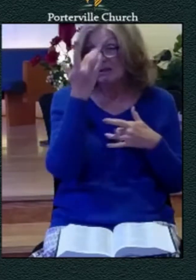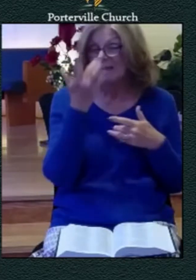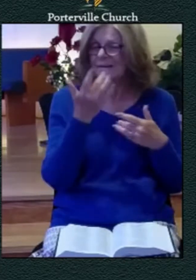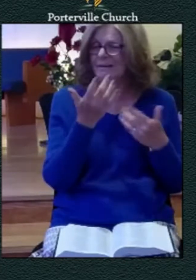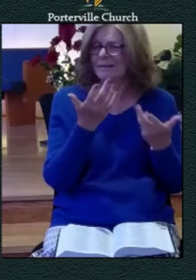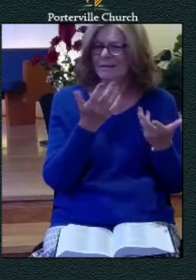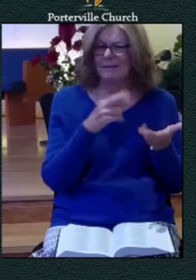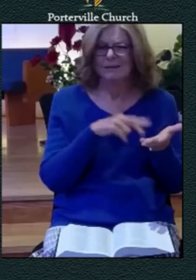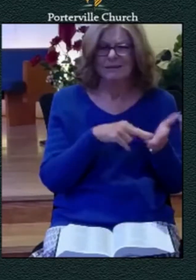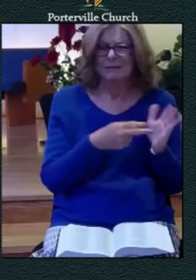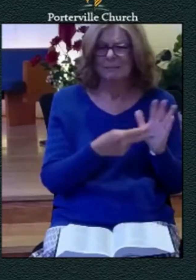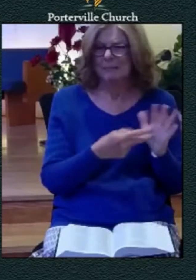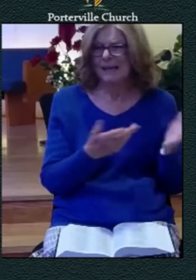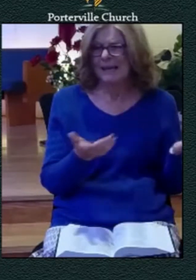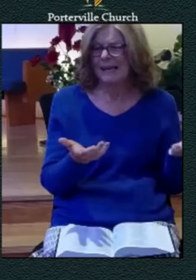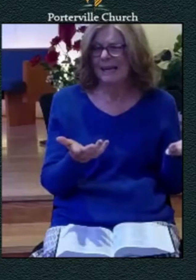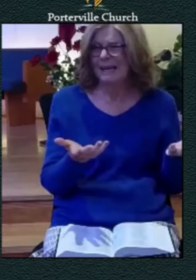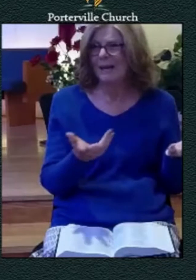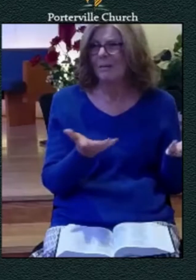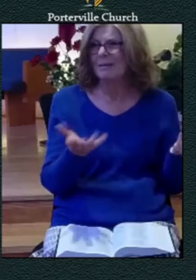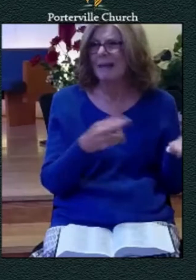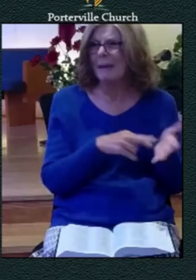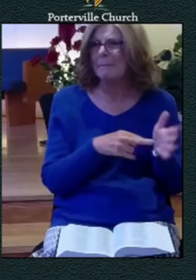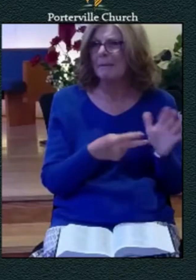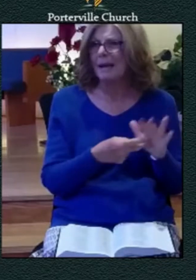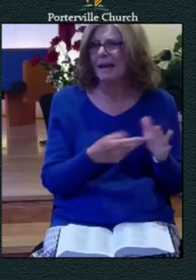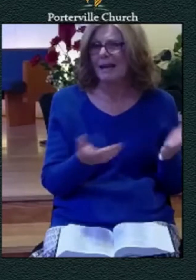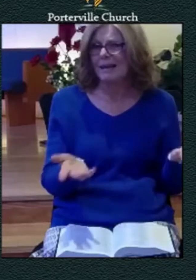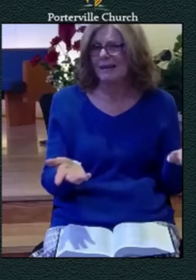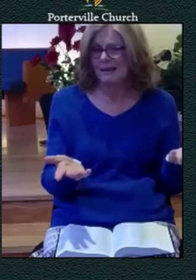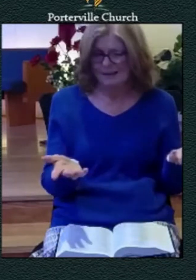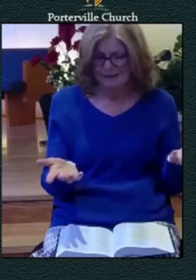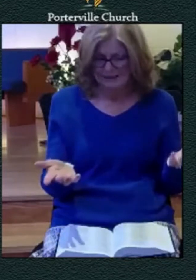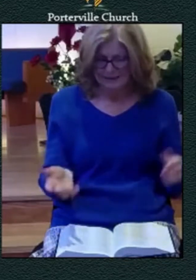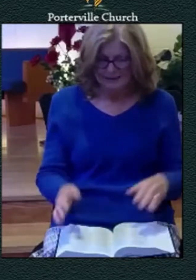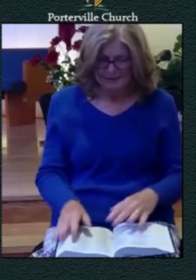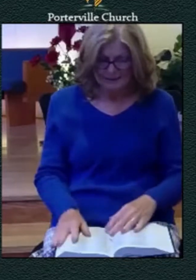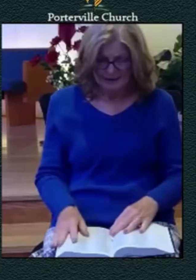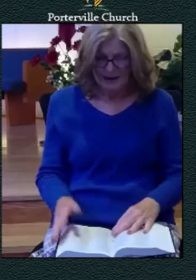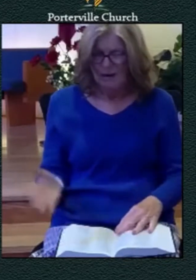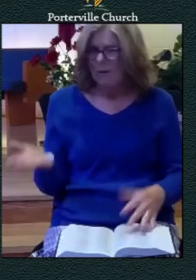mean by this and to what is he referring